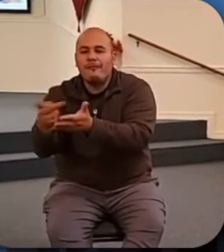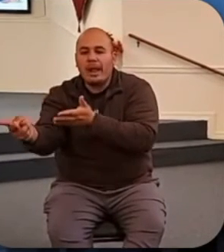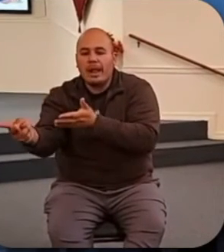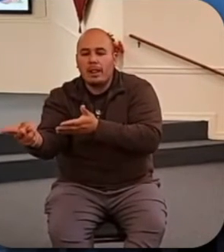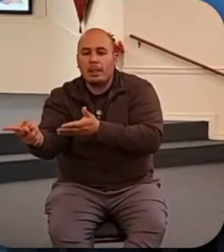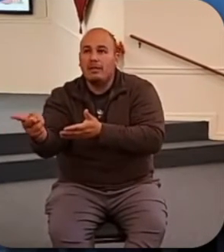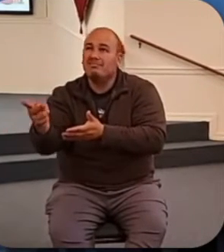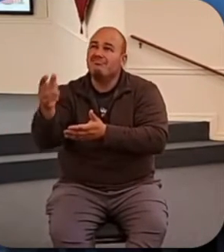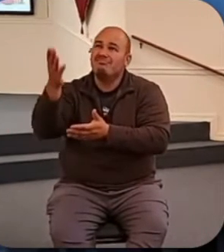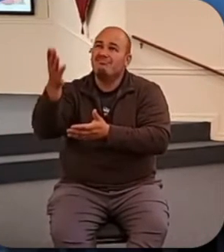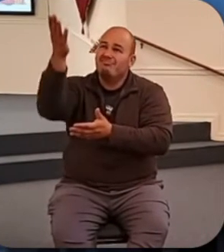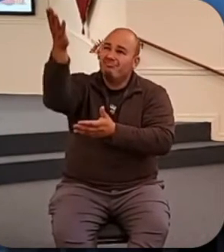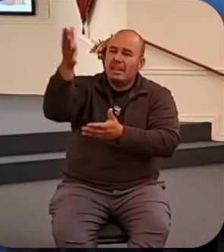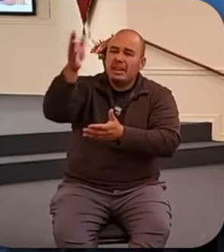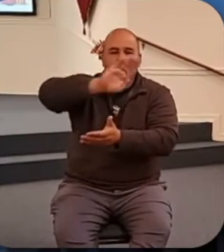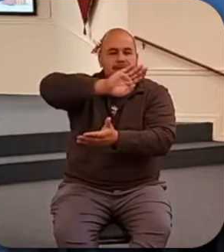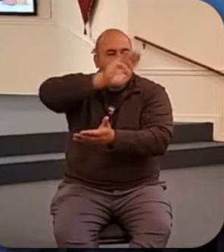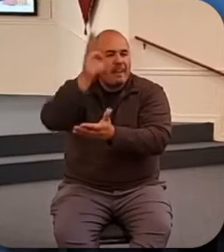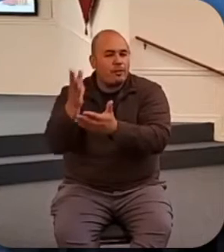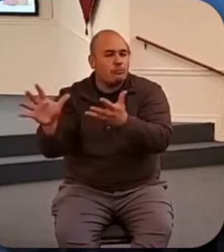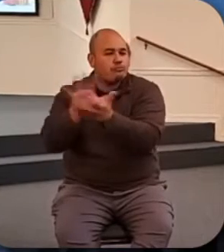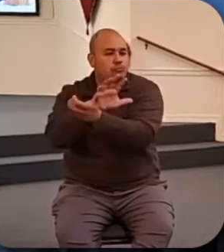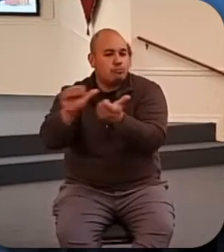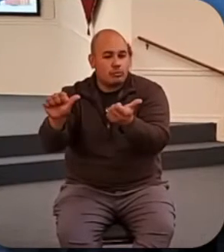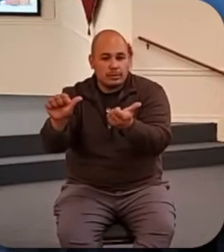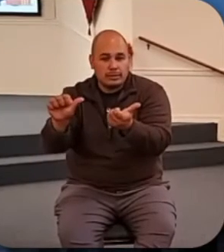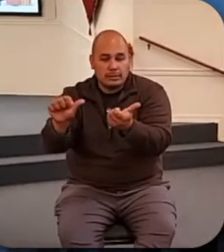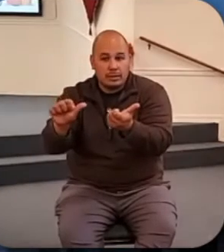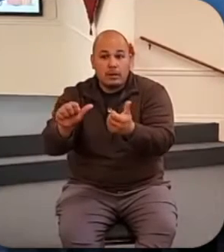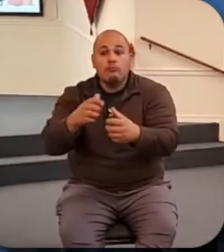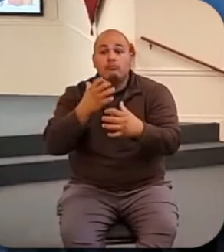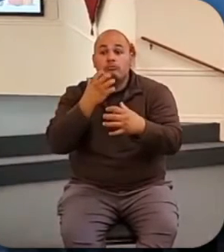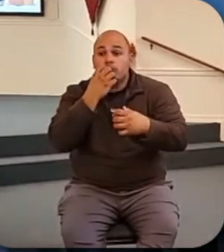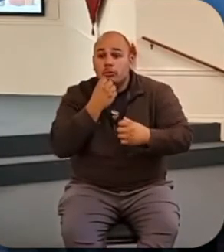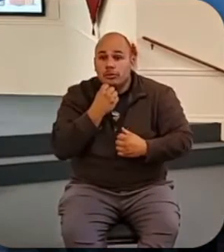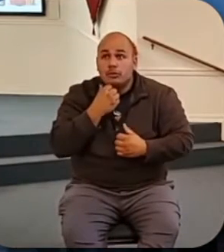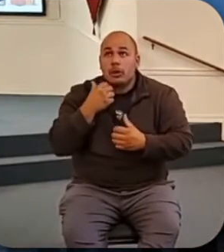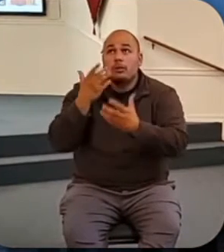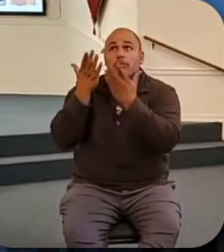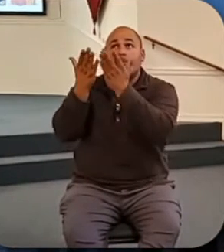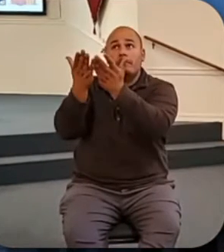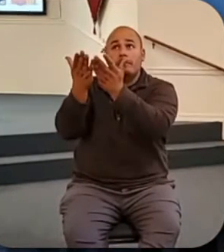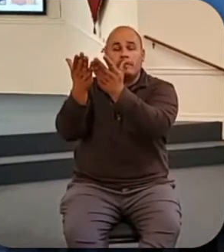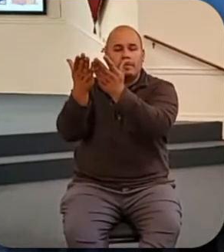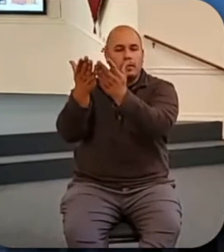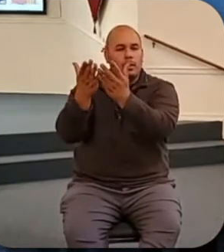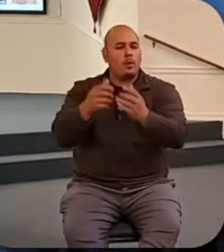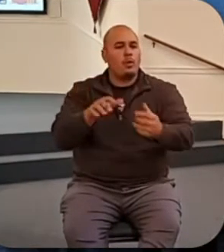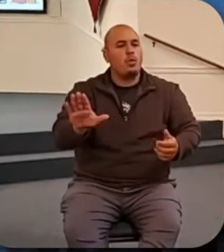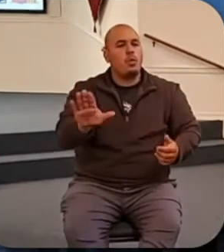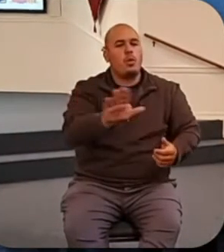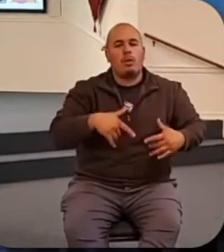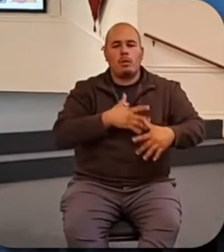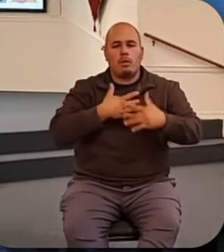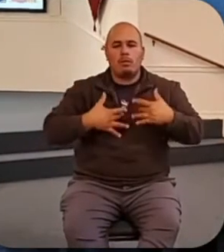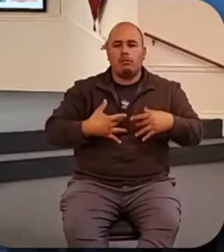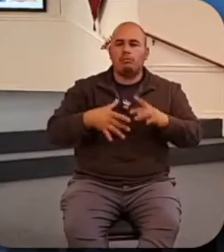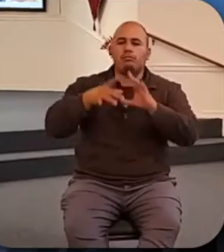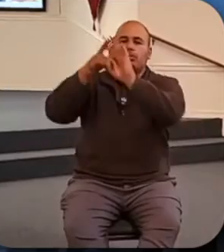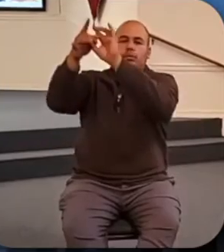and no moth destroys. For where your treasure is, there your heart will be also.